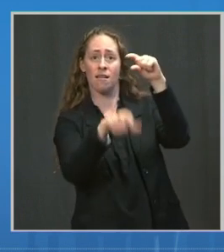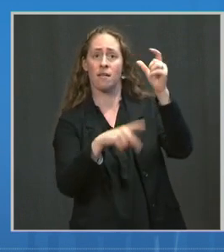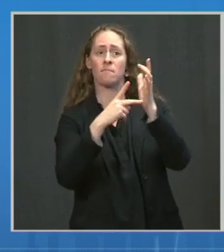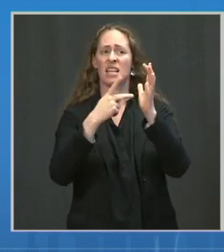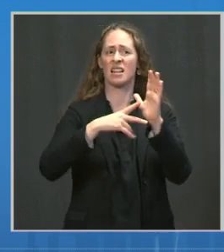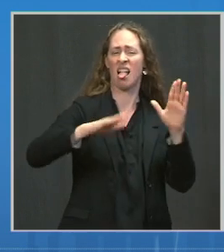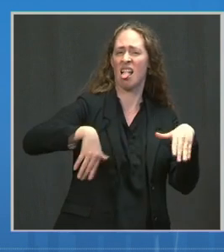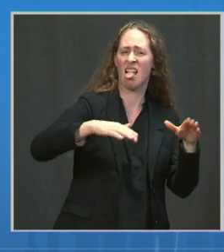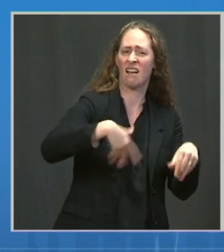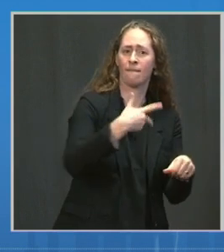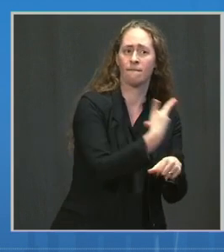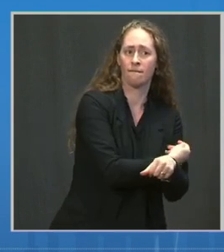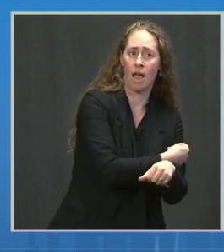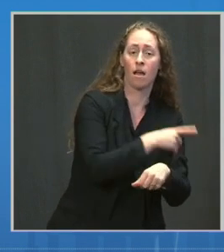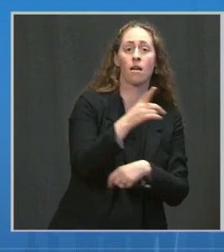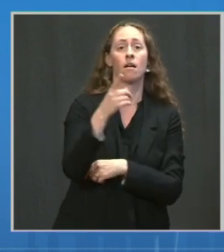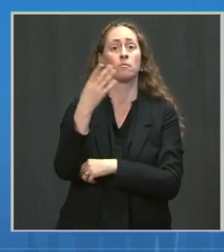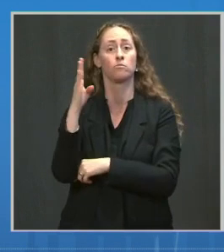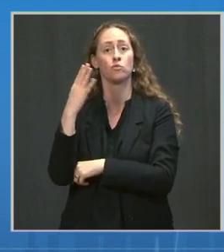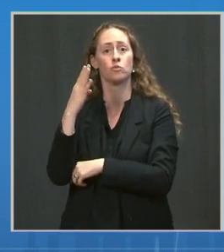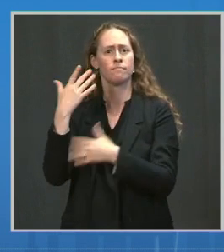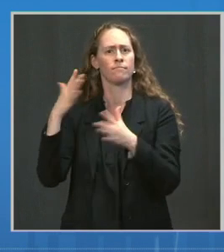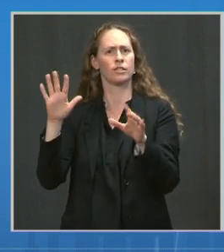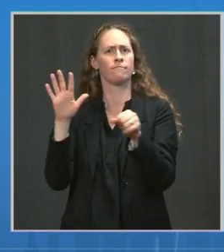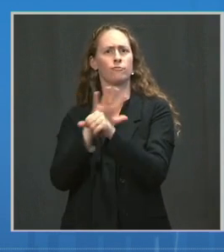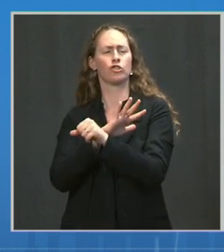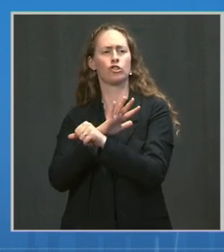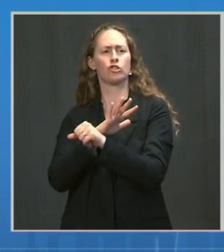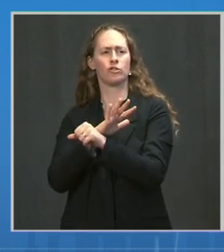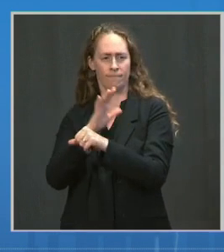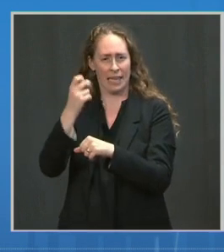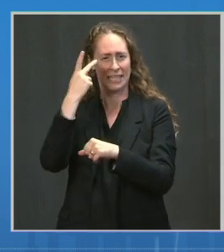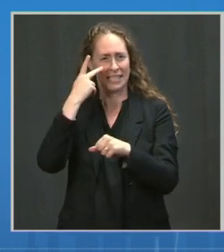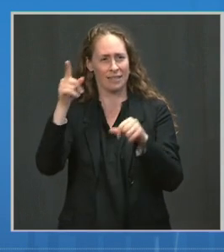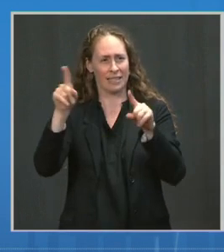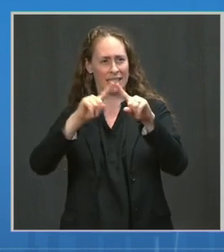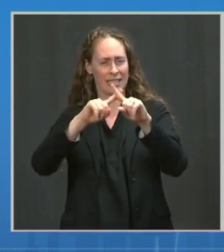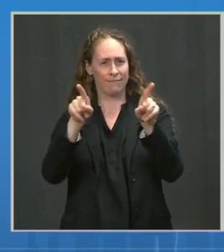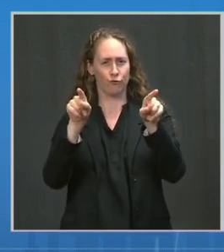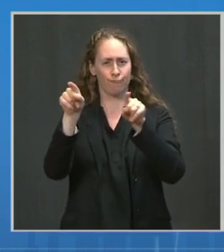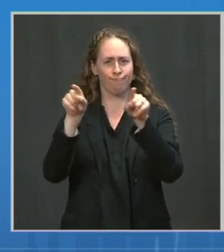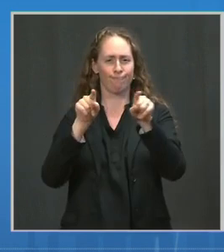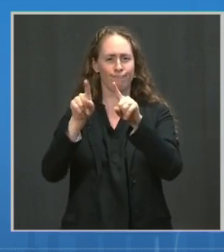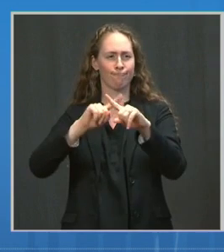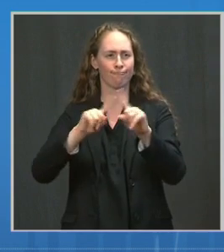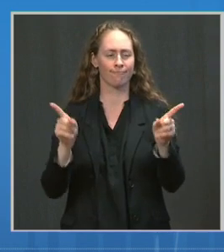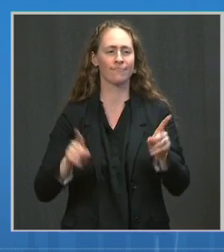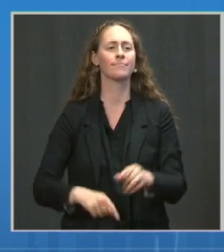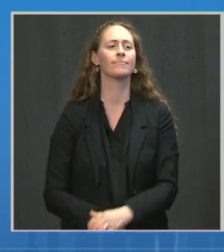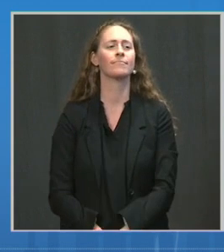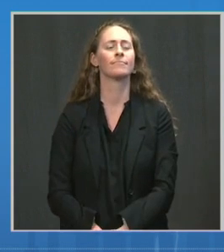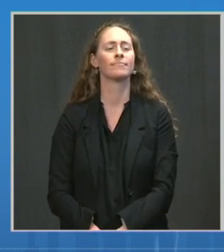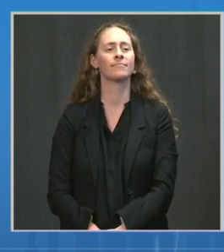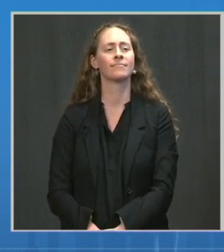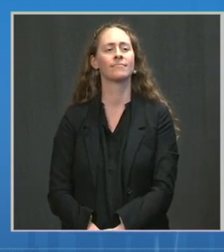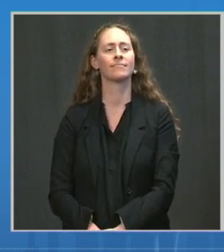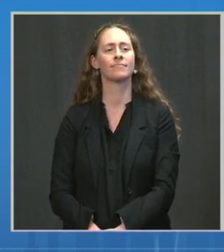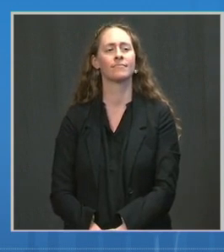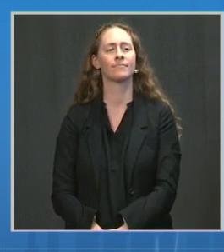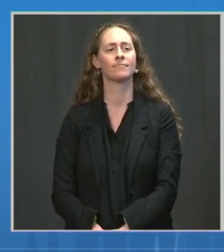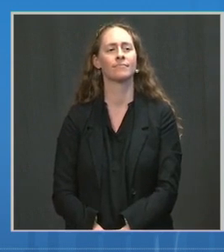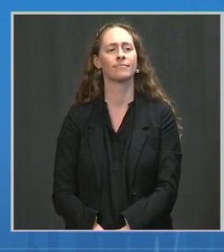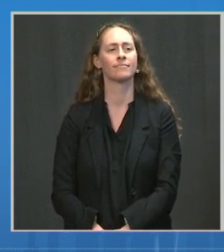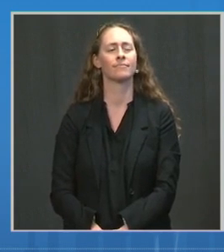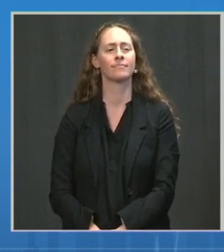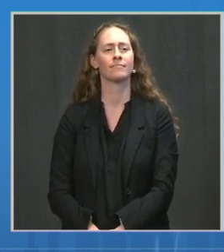with full vaccinated? As you can see, for disease itself, it's an eightfold reduction. For hospitalization,